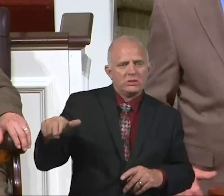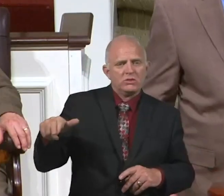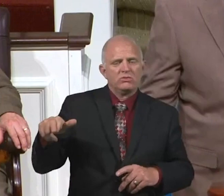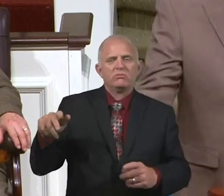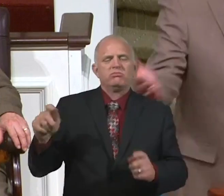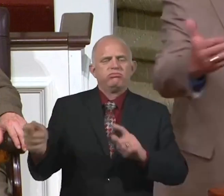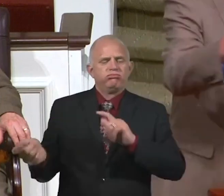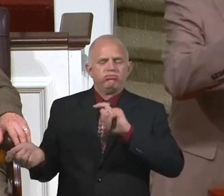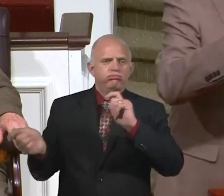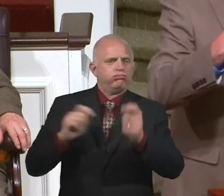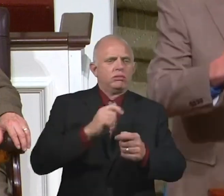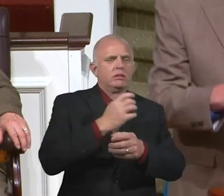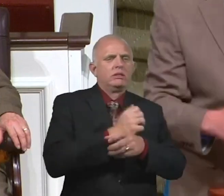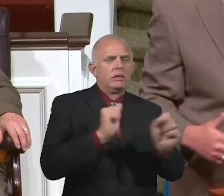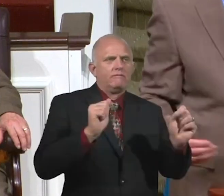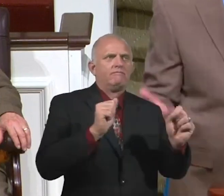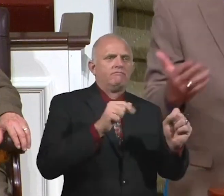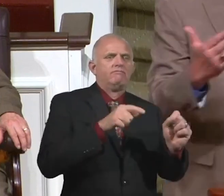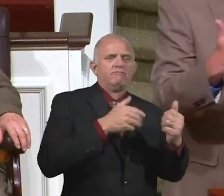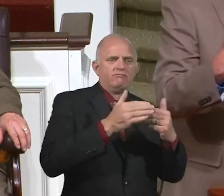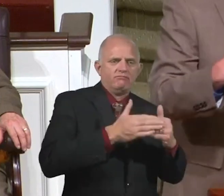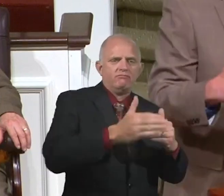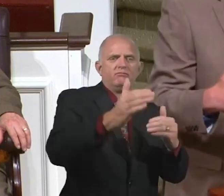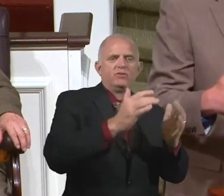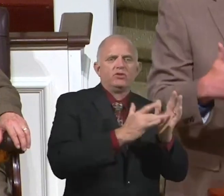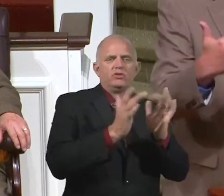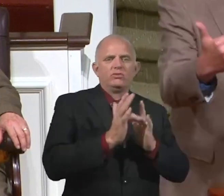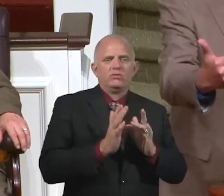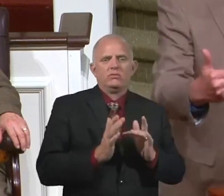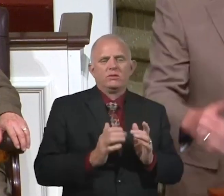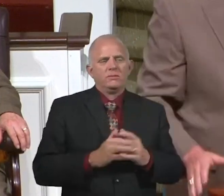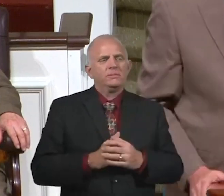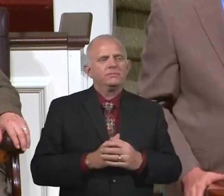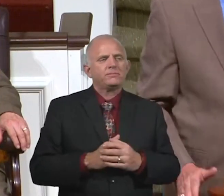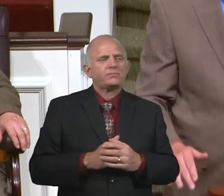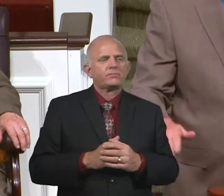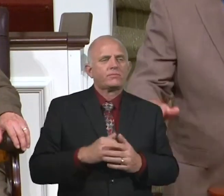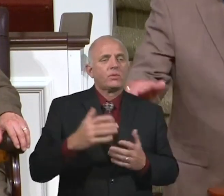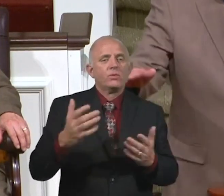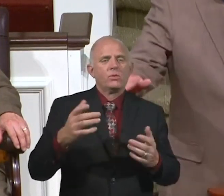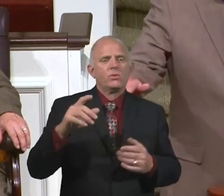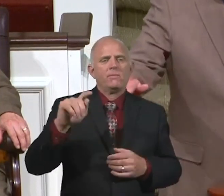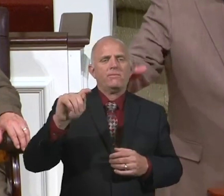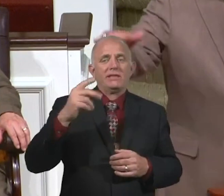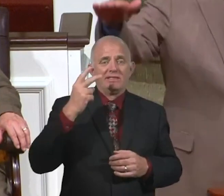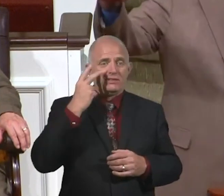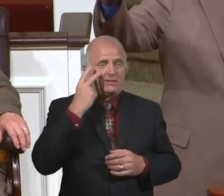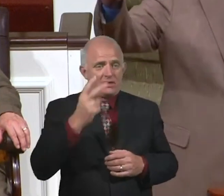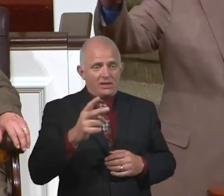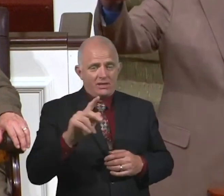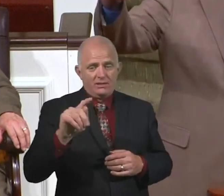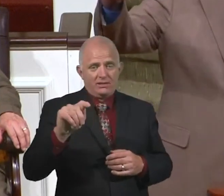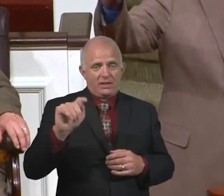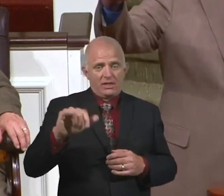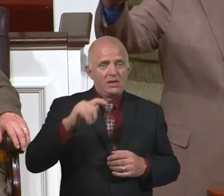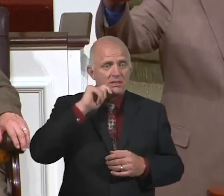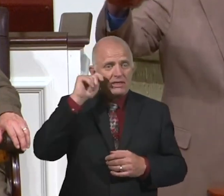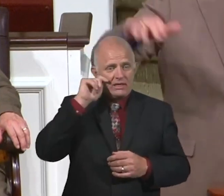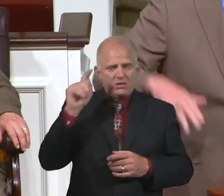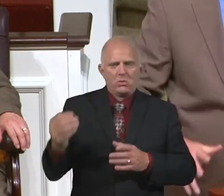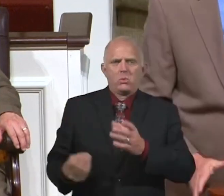But when they came back around, not this time with Barnabas, with Silas, he came back and he saw that teenager had grown up.